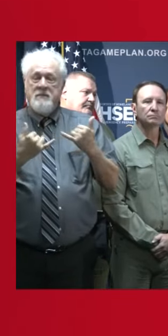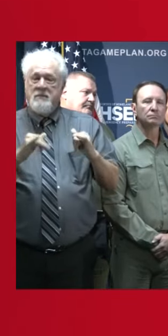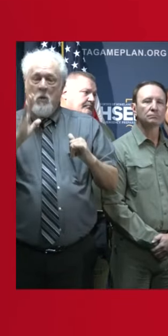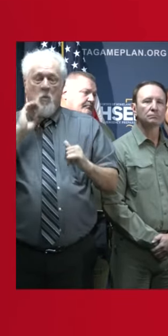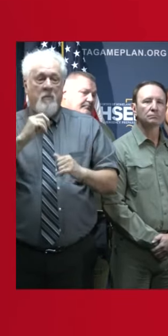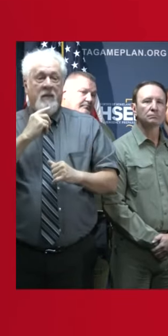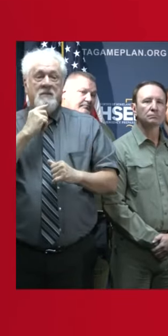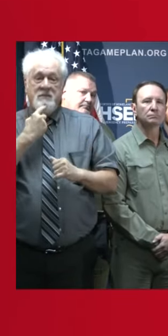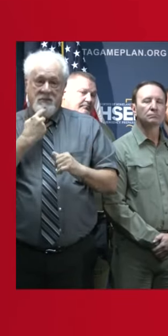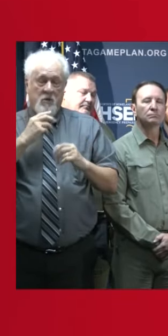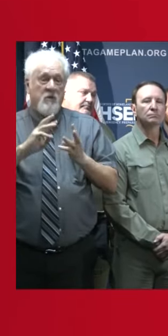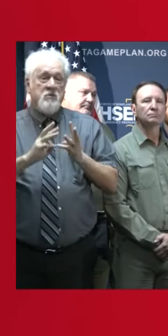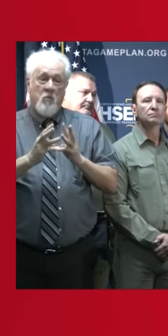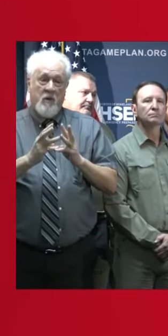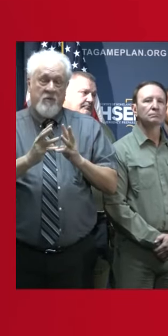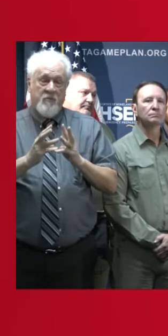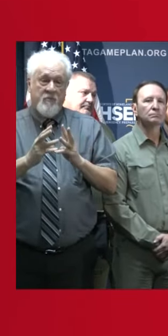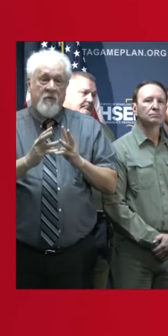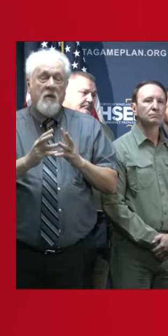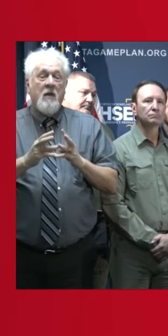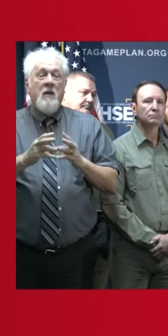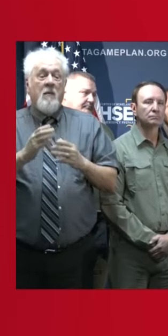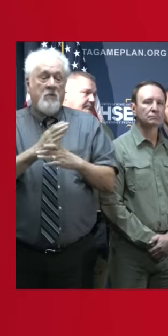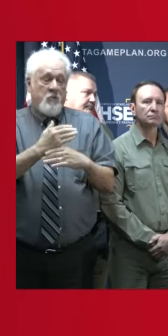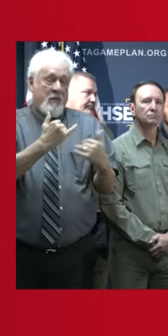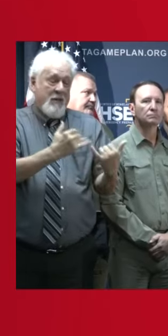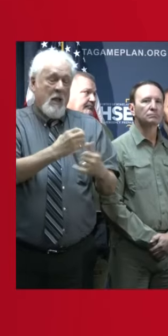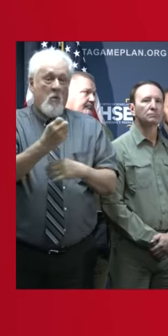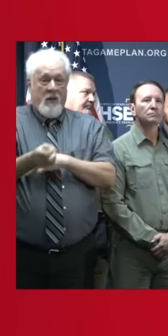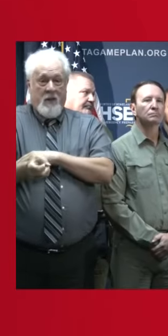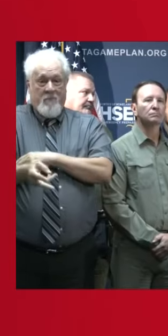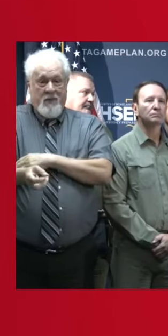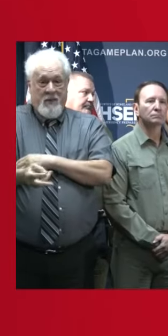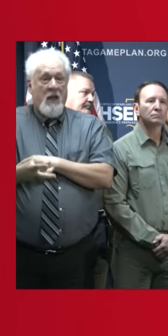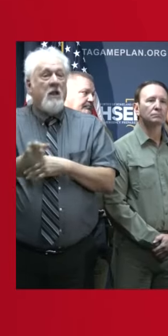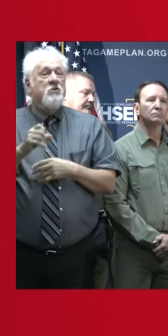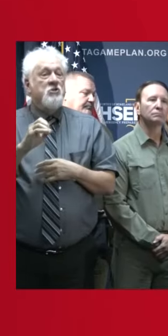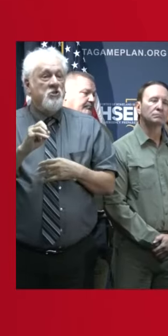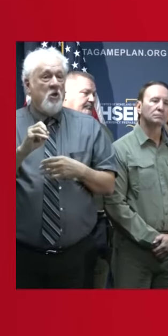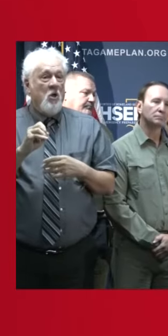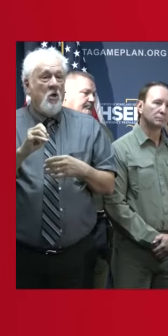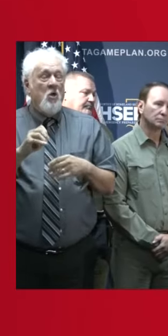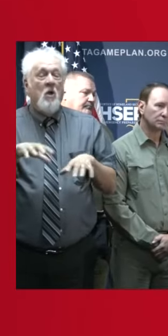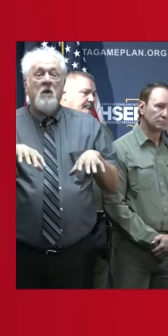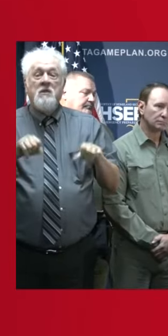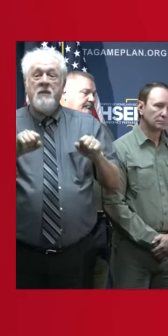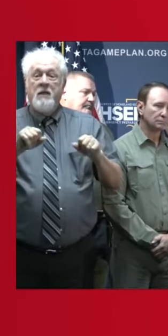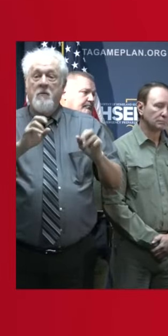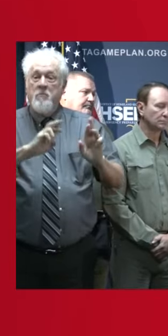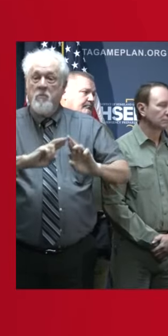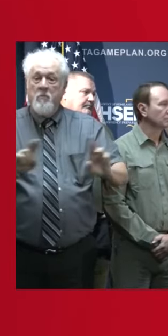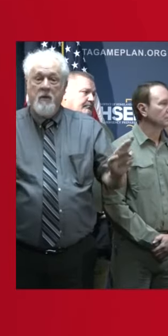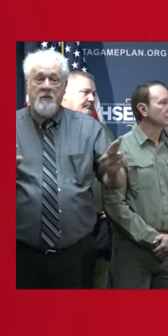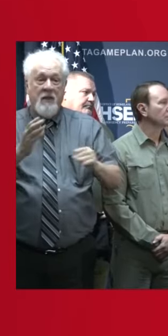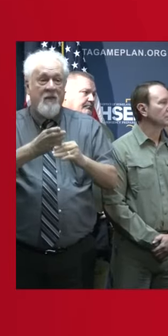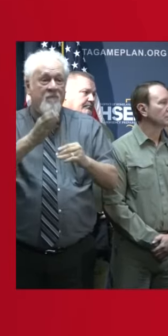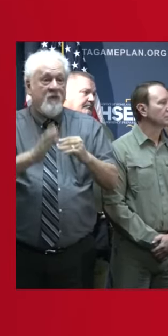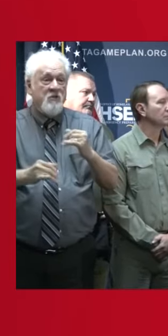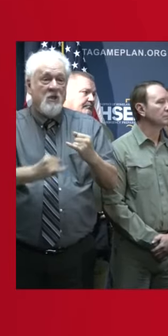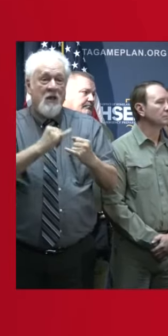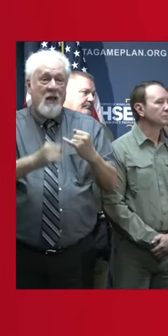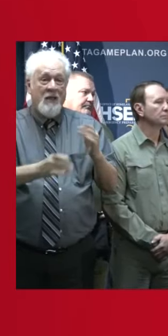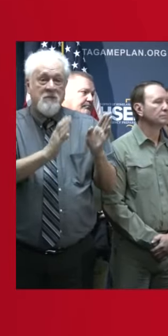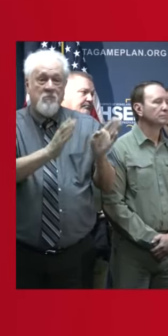serious weather event between now and midnight tonight. So, go ahead, take your precautions, finish up the last of your